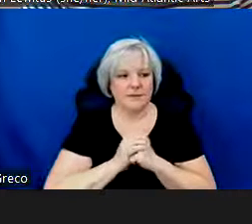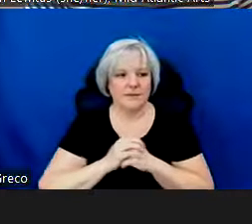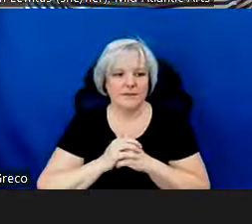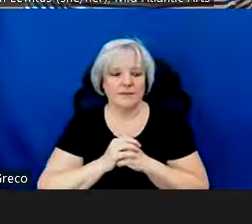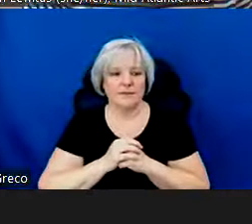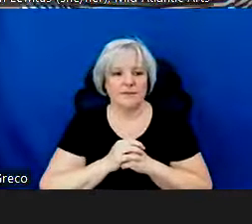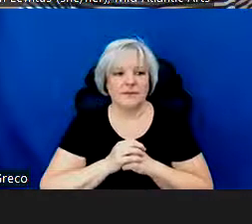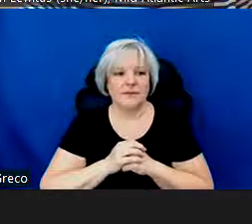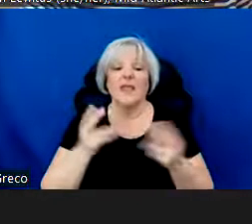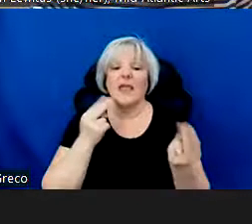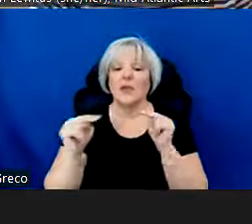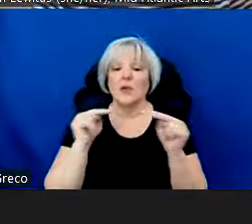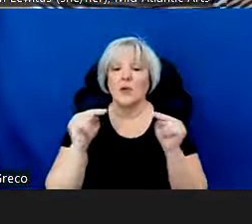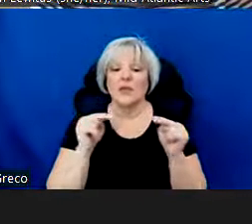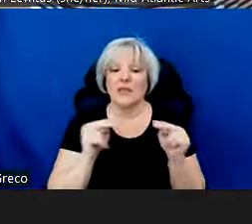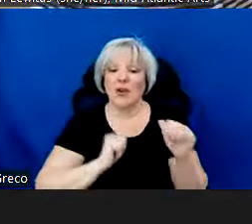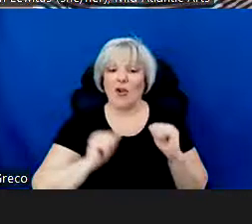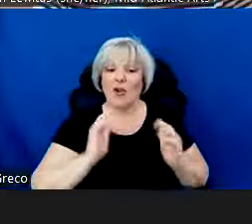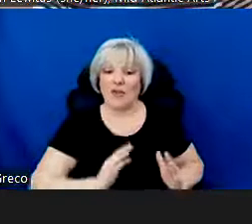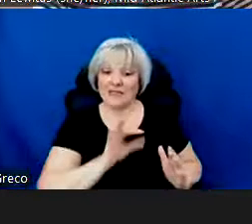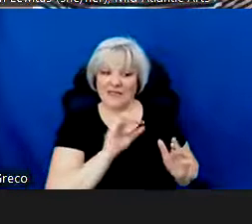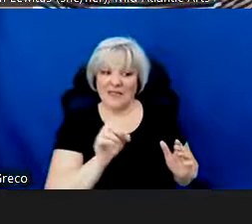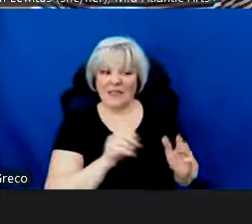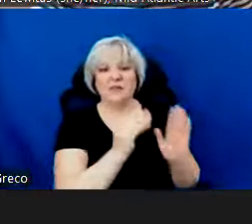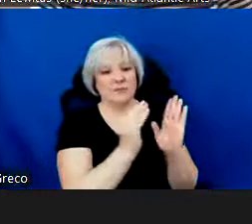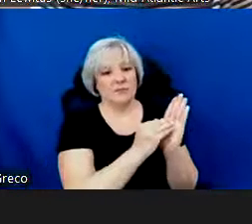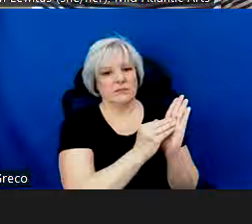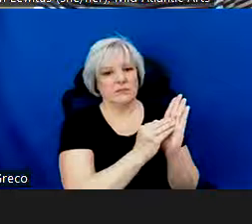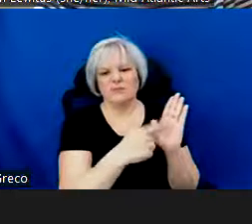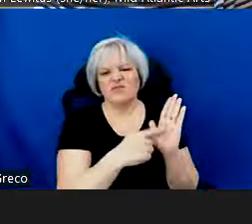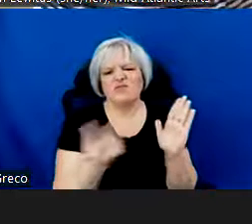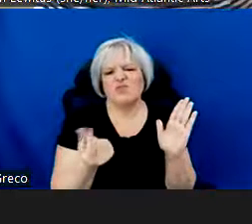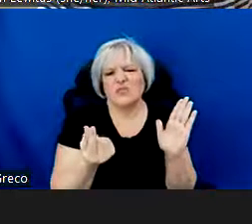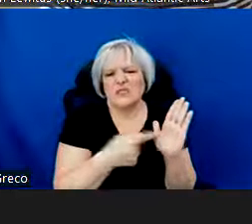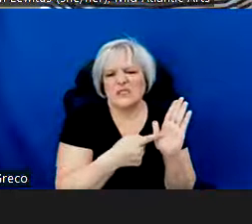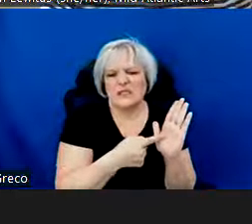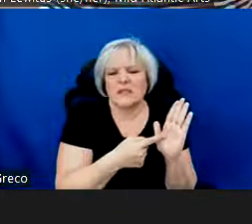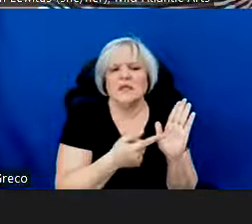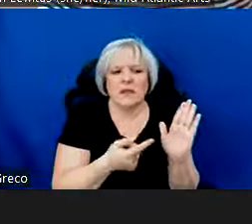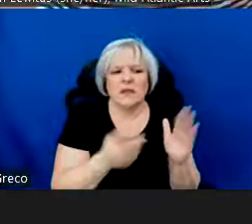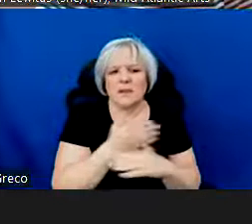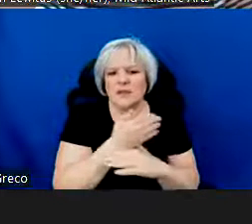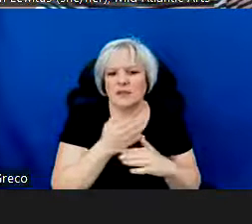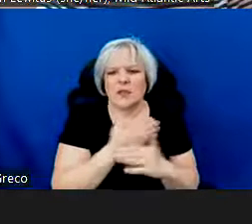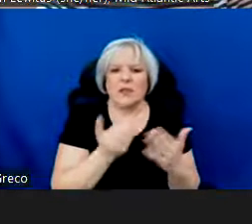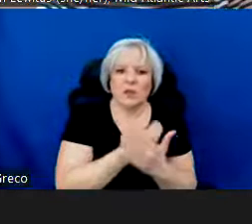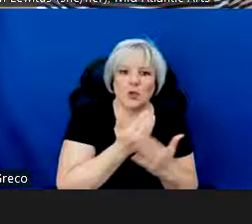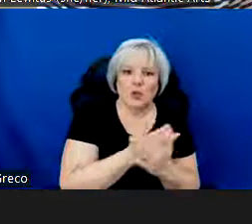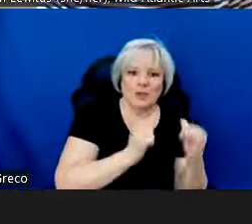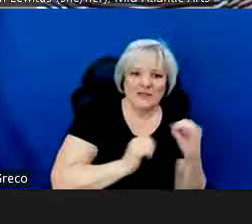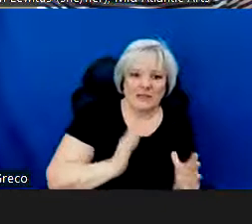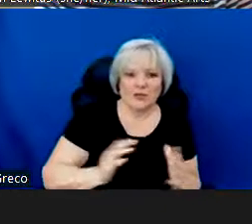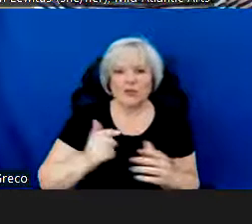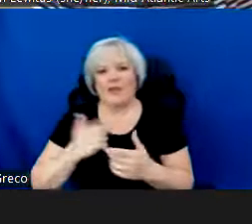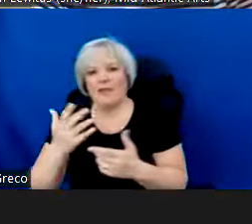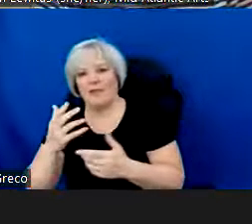The negotiated artist fee must be listed in the countersigned agreement between you, the presenter, and the artist or company.